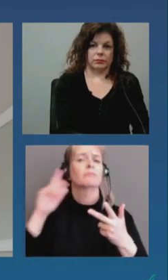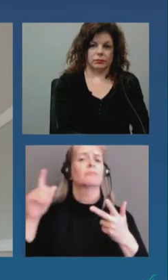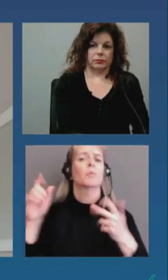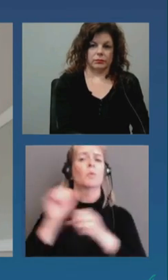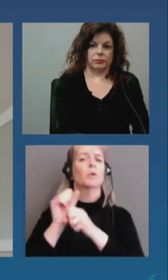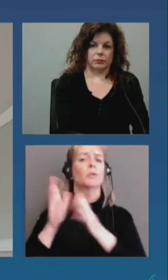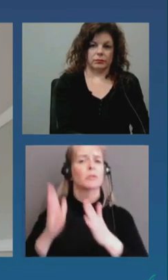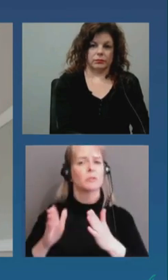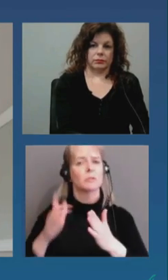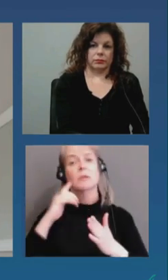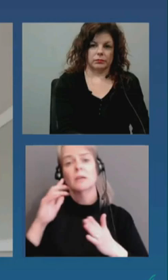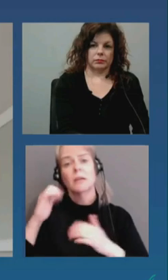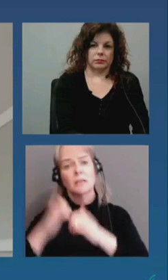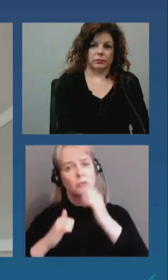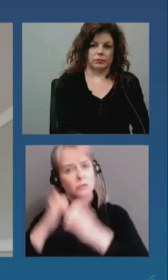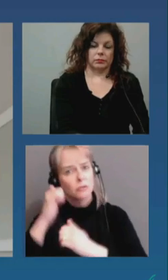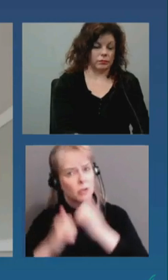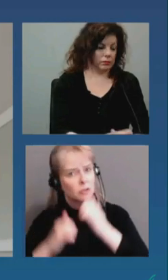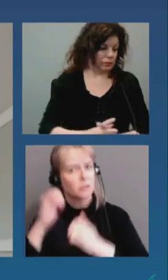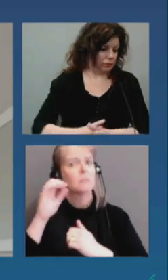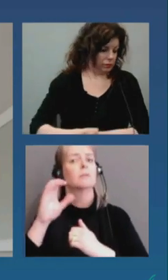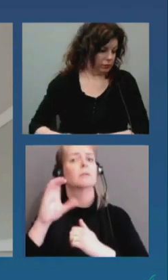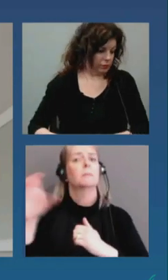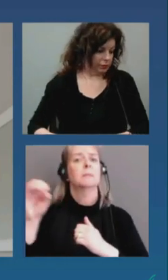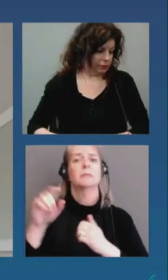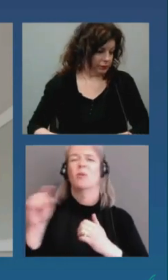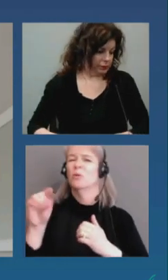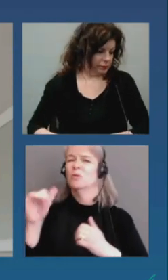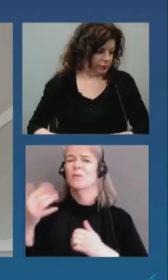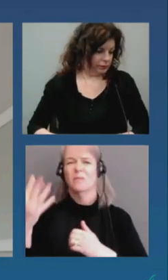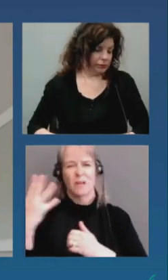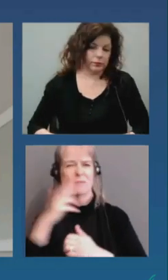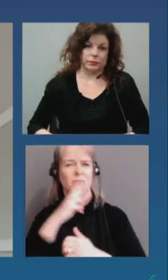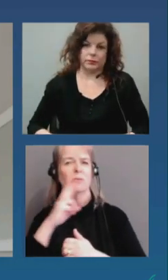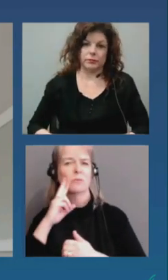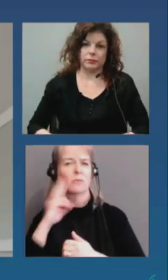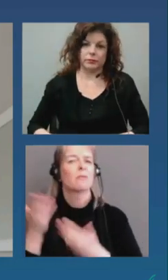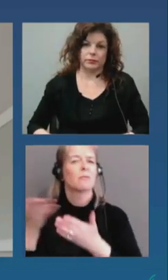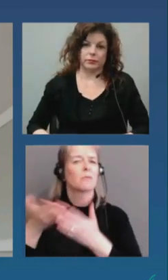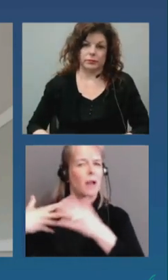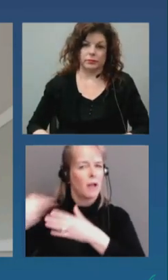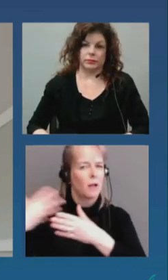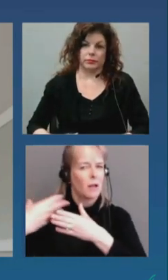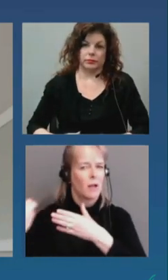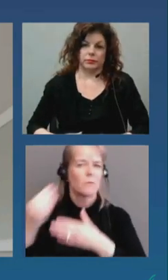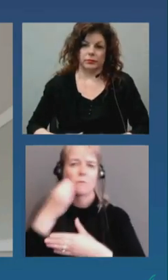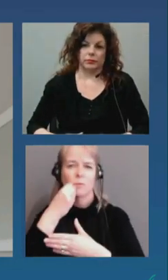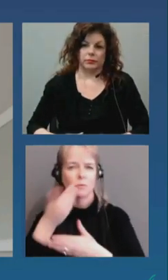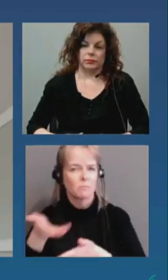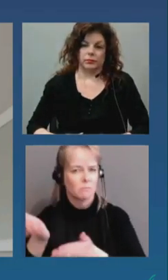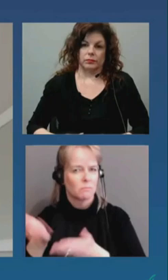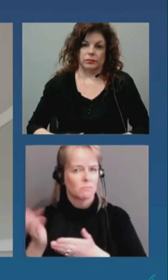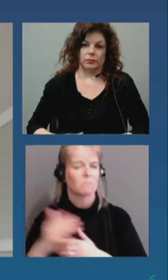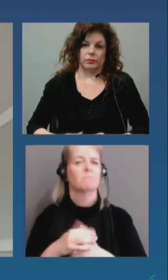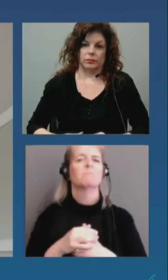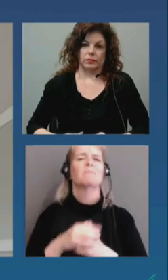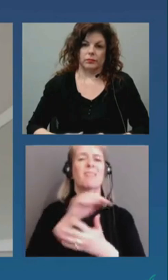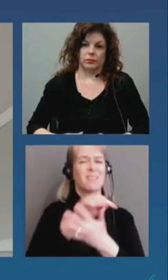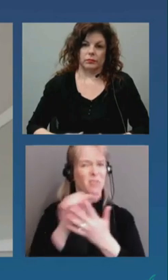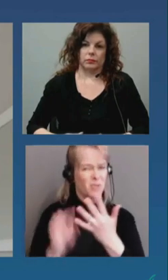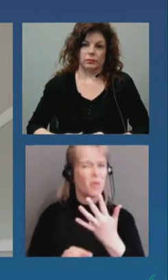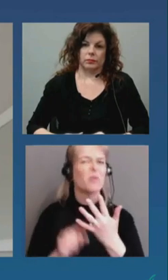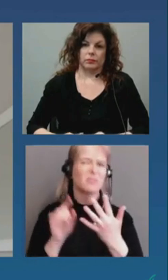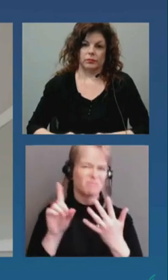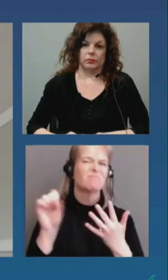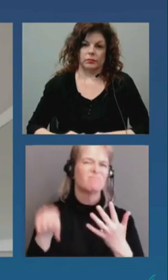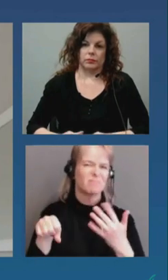restaurants offering takeout. And along with restaurants, offices are also close to the